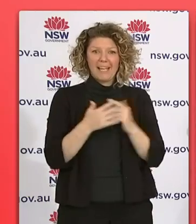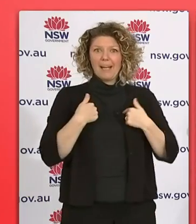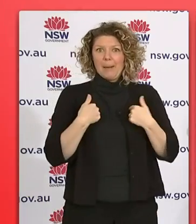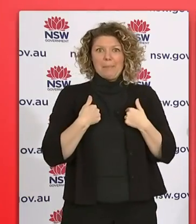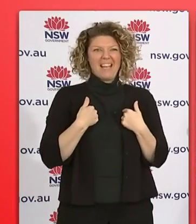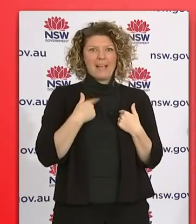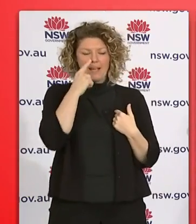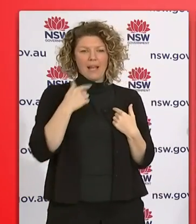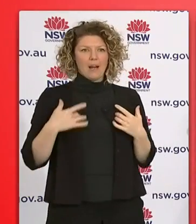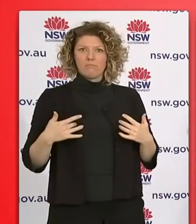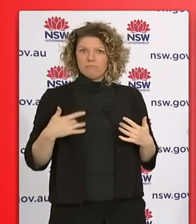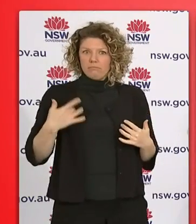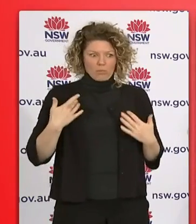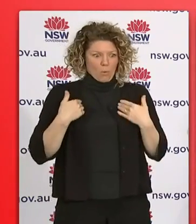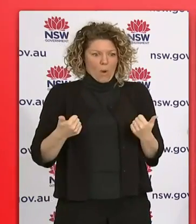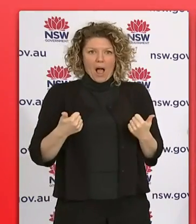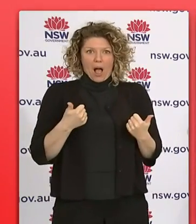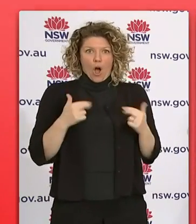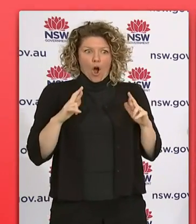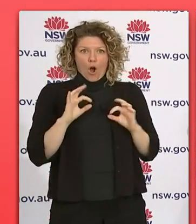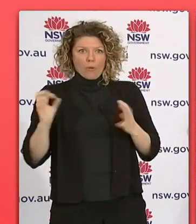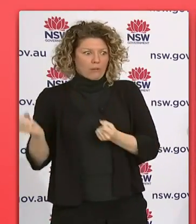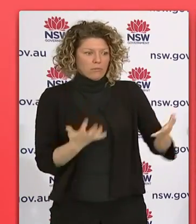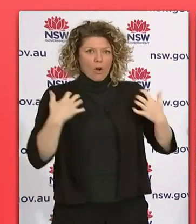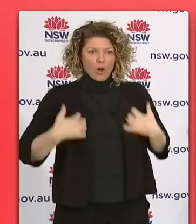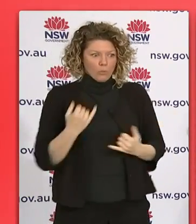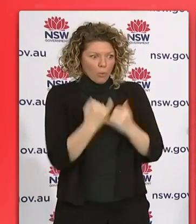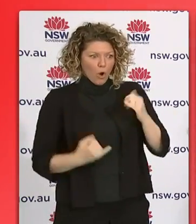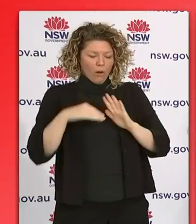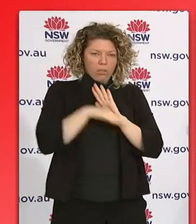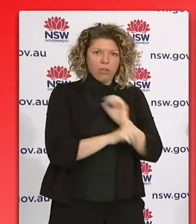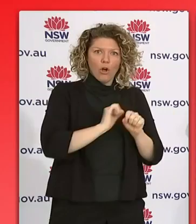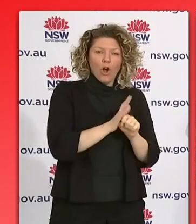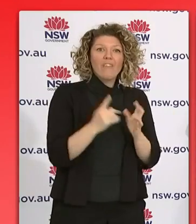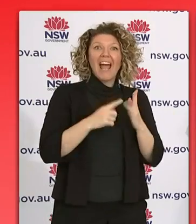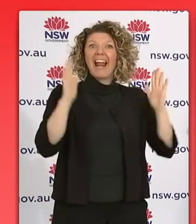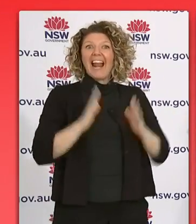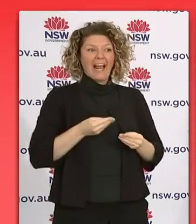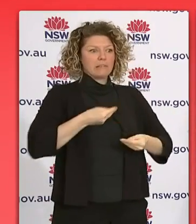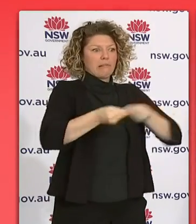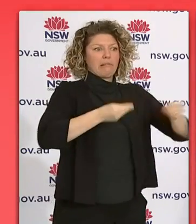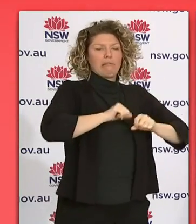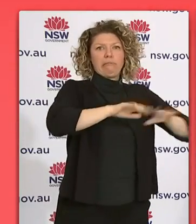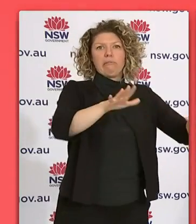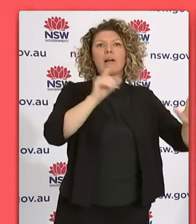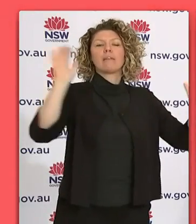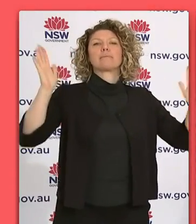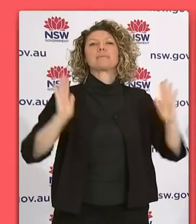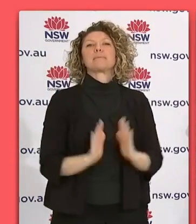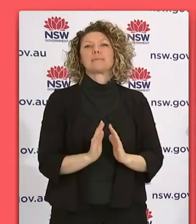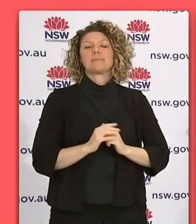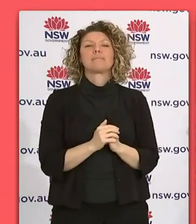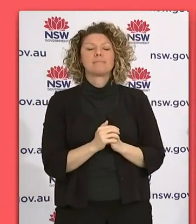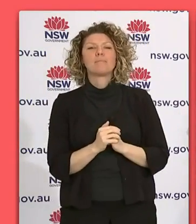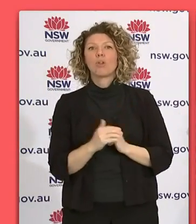hospital, but also that we do everything we can to reduce the spread. I also wanted to highlight to the community, given National